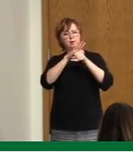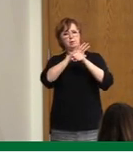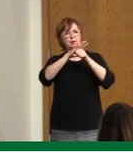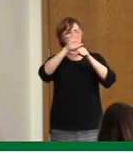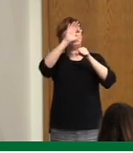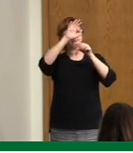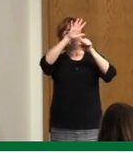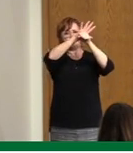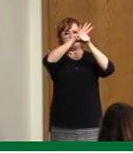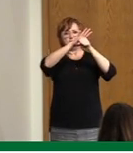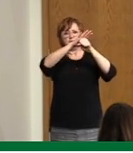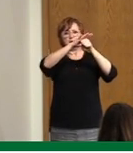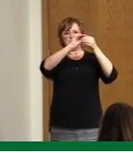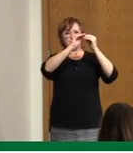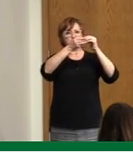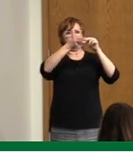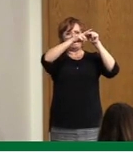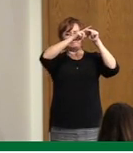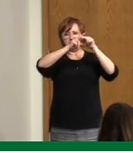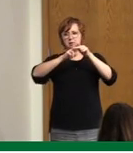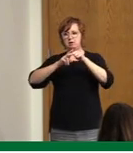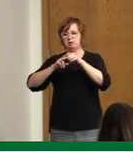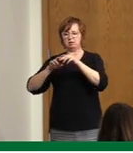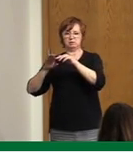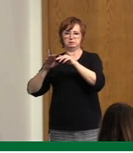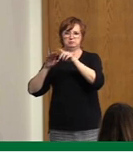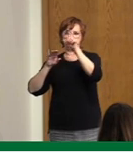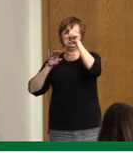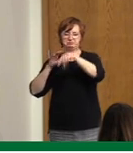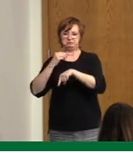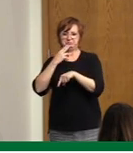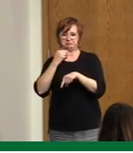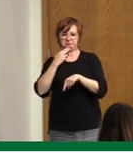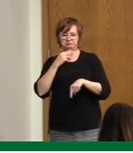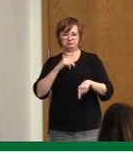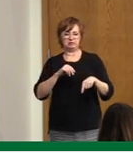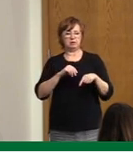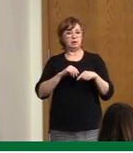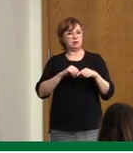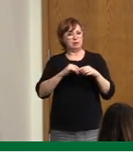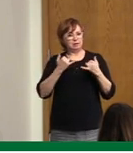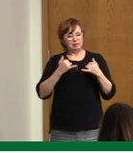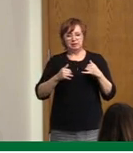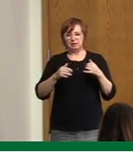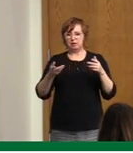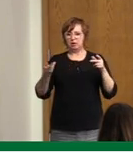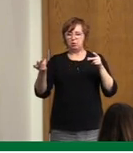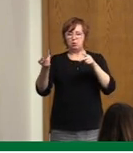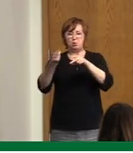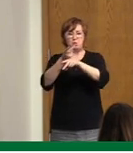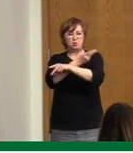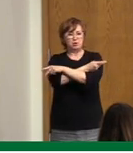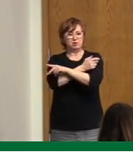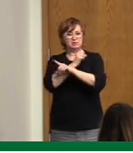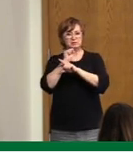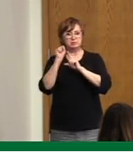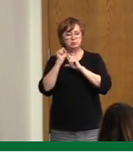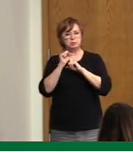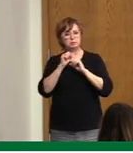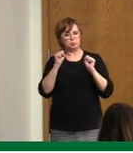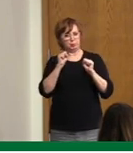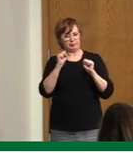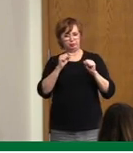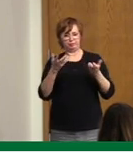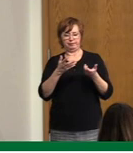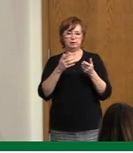widespread. It's winter. And so all those factors actually make the same case numbers more concerning and